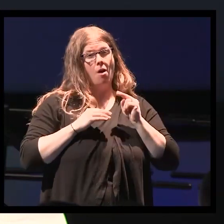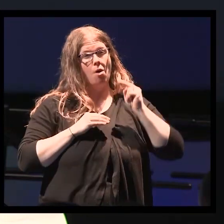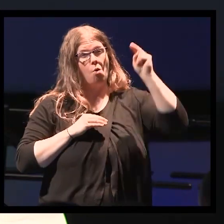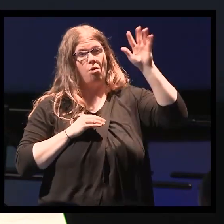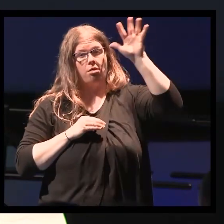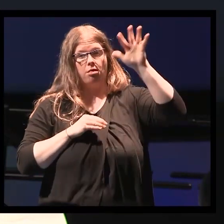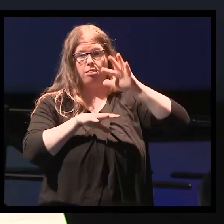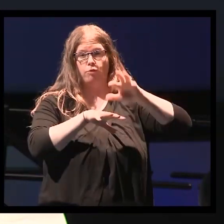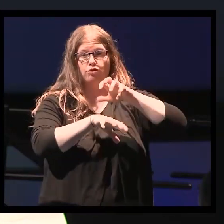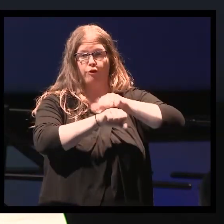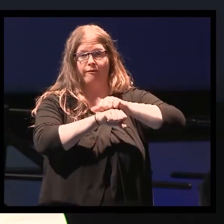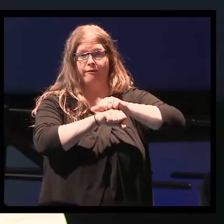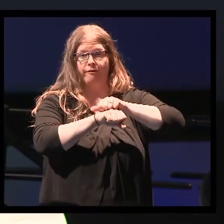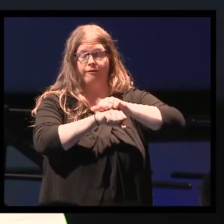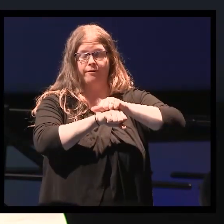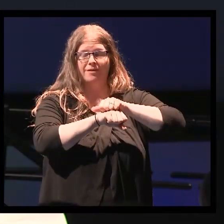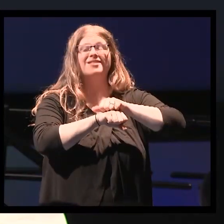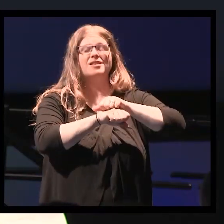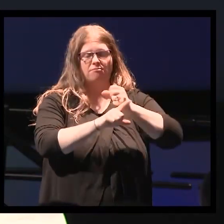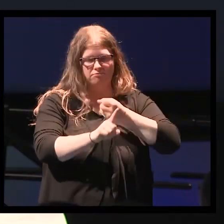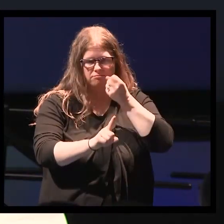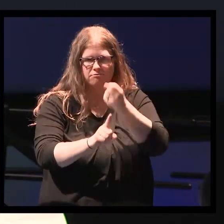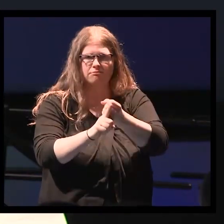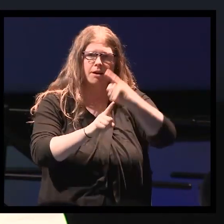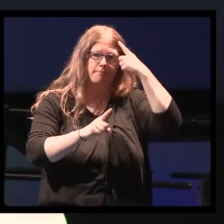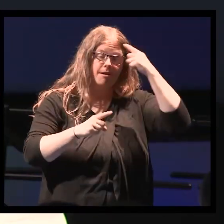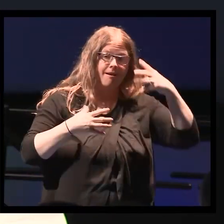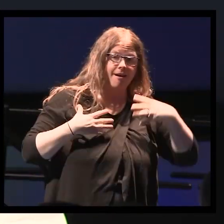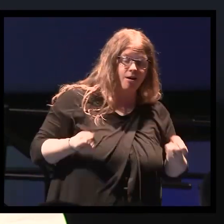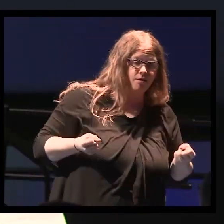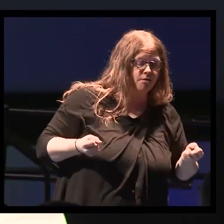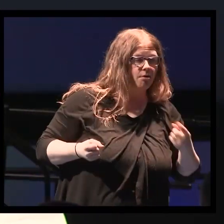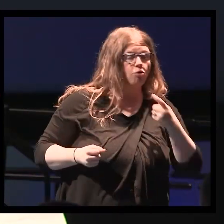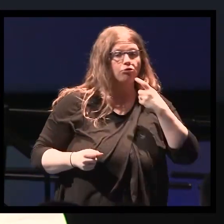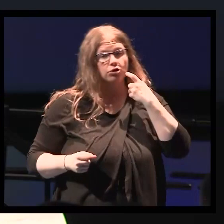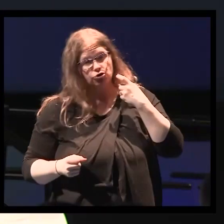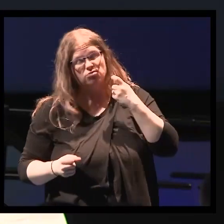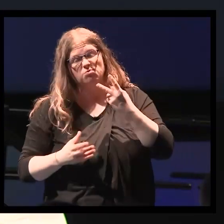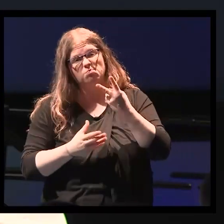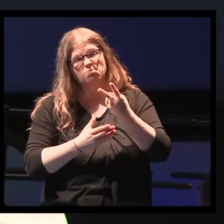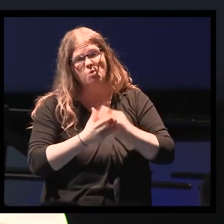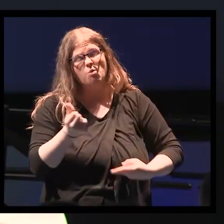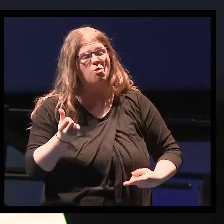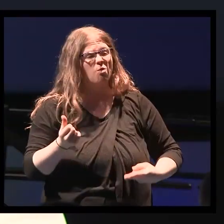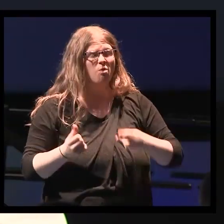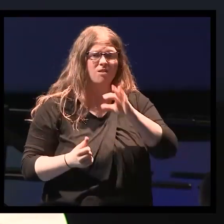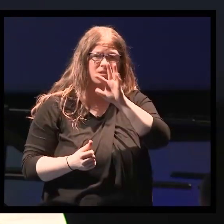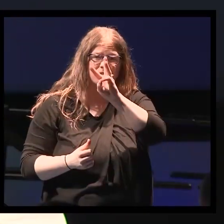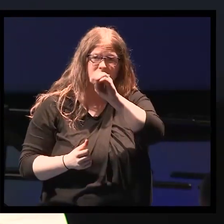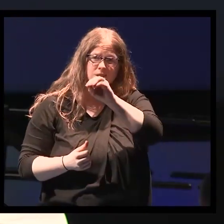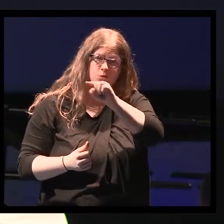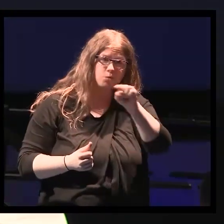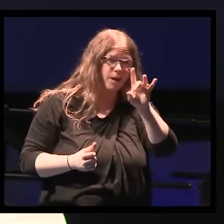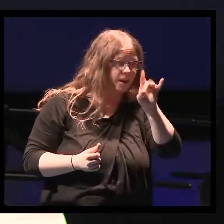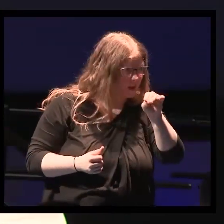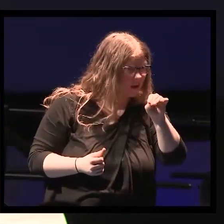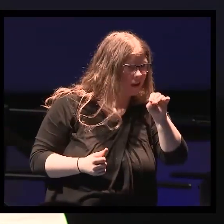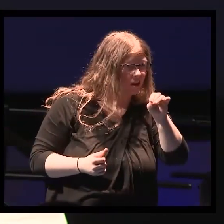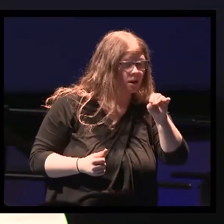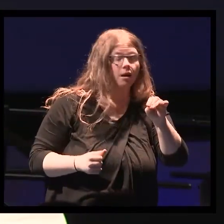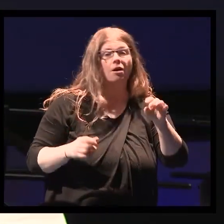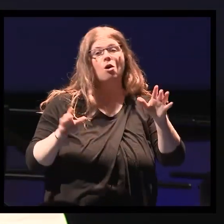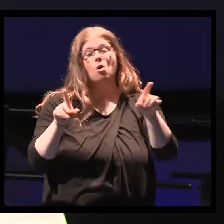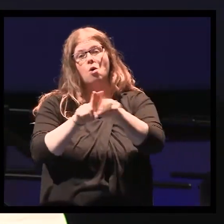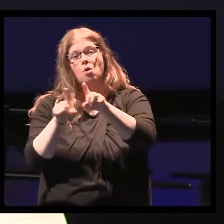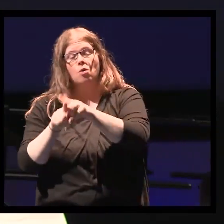affected by either substance use disorders or mental health related issues or both. myself. My epiphany was that 100% of